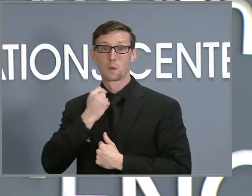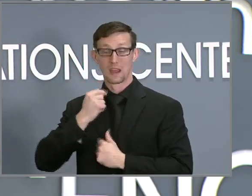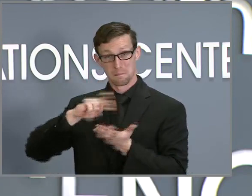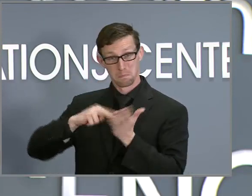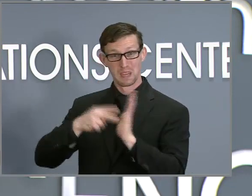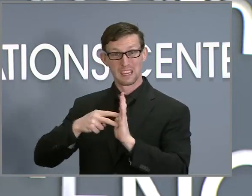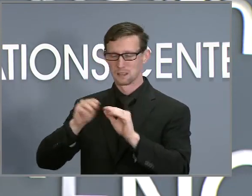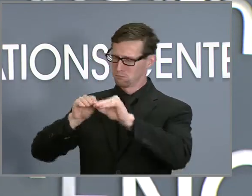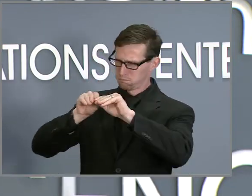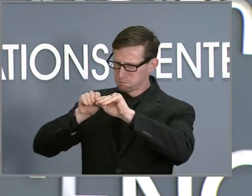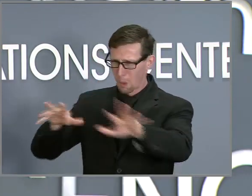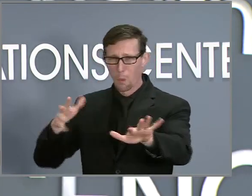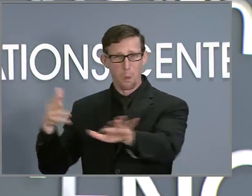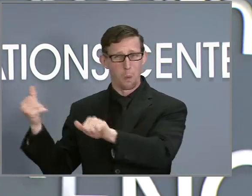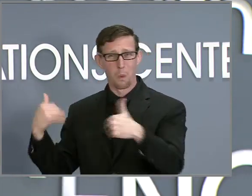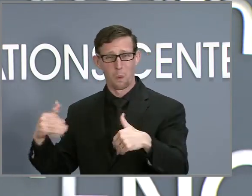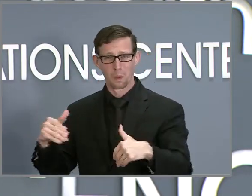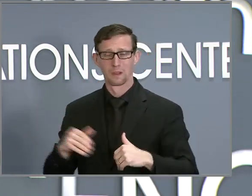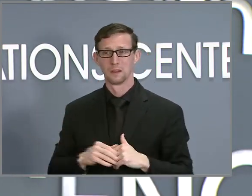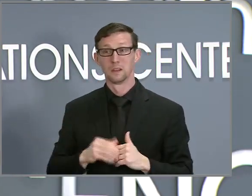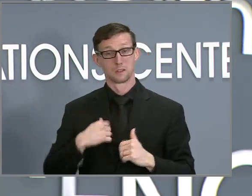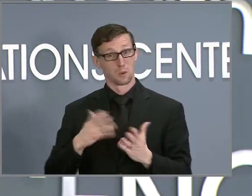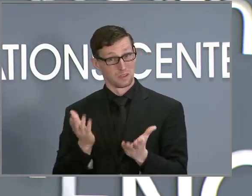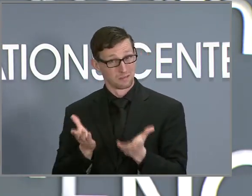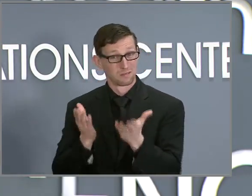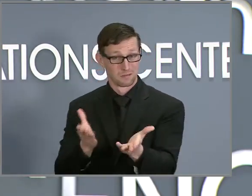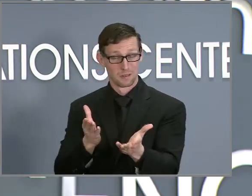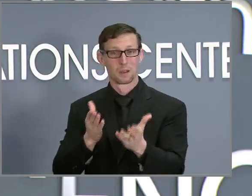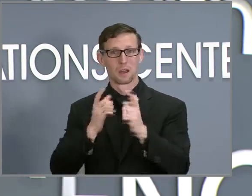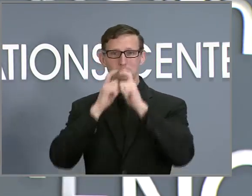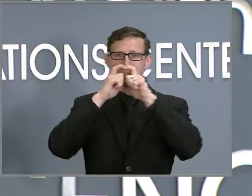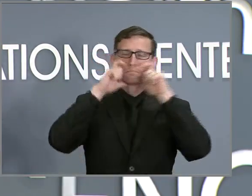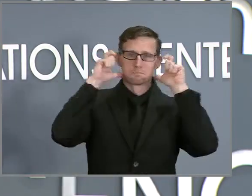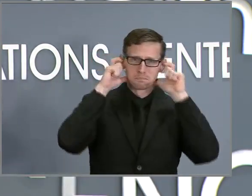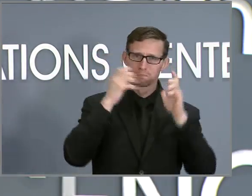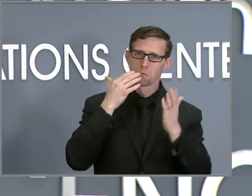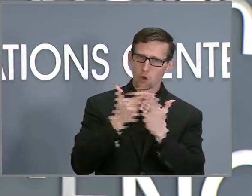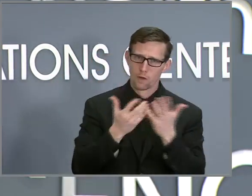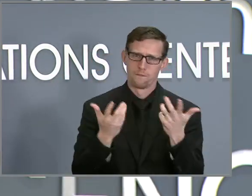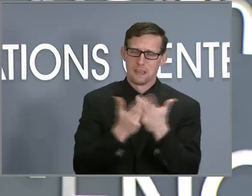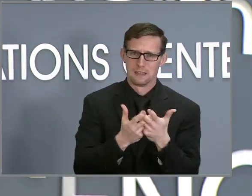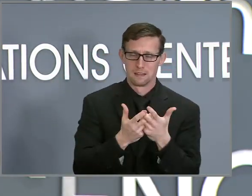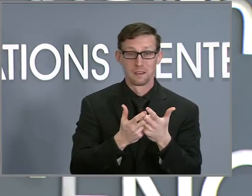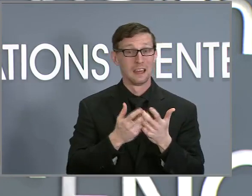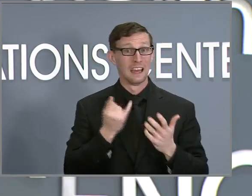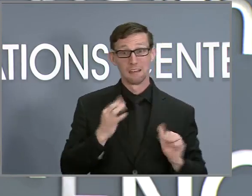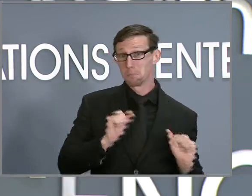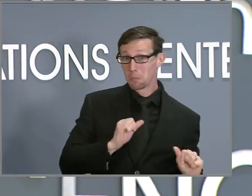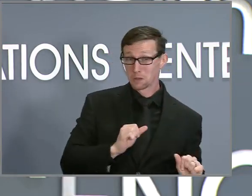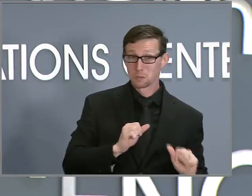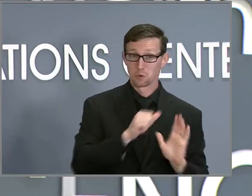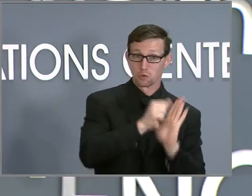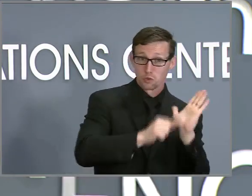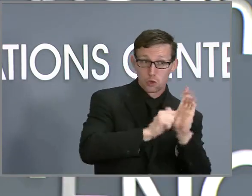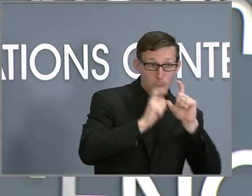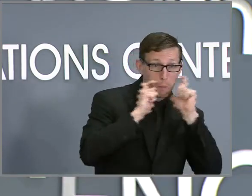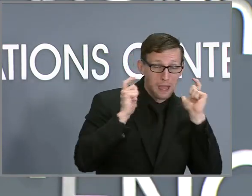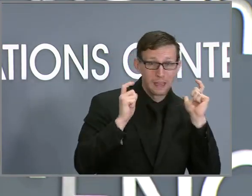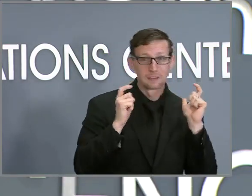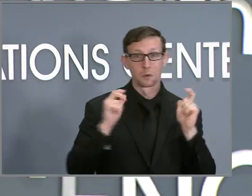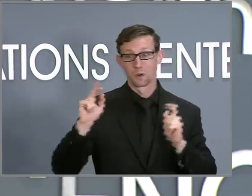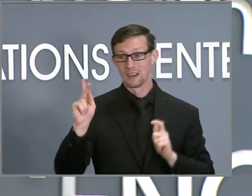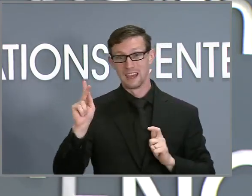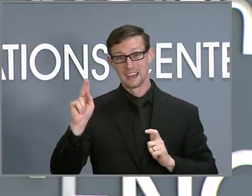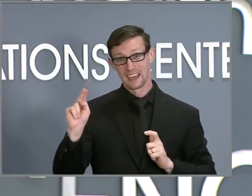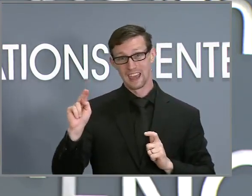If possible, wear a surgical or procedure mask, a KN95 like what I'm wearing, or an N95. We are